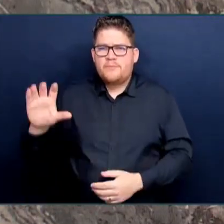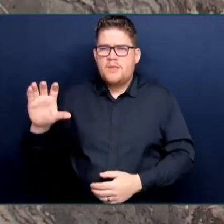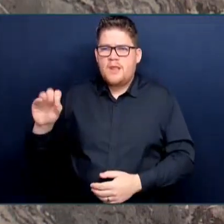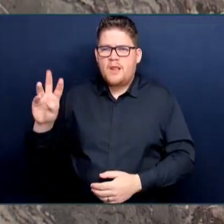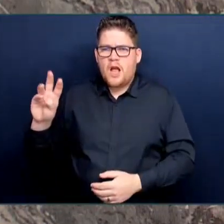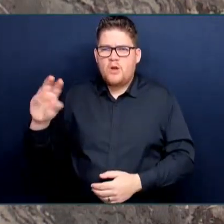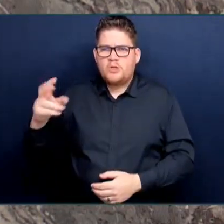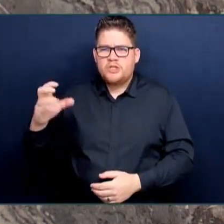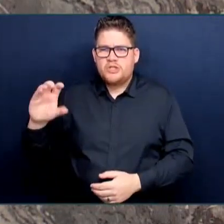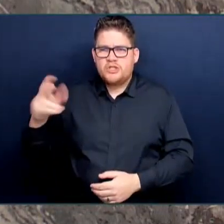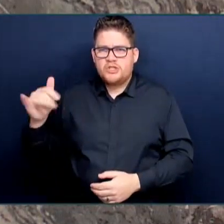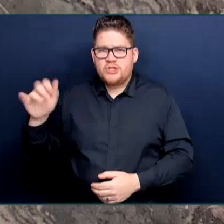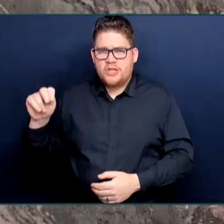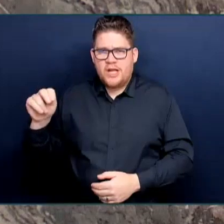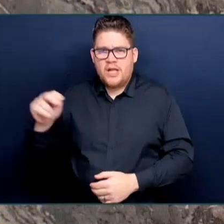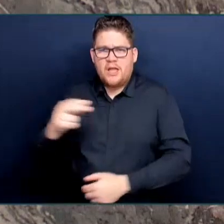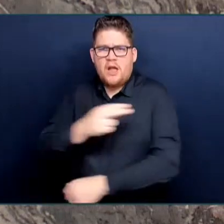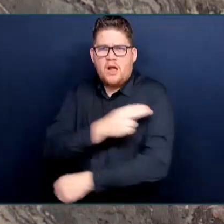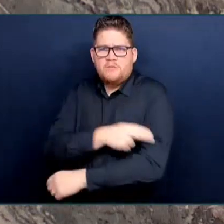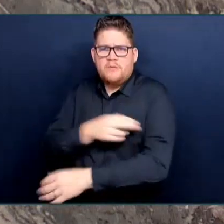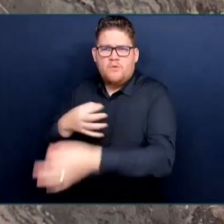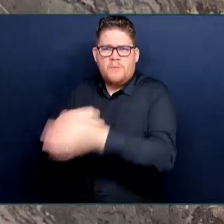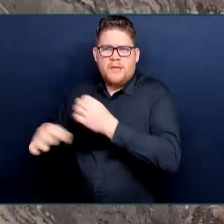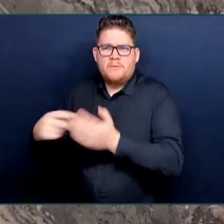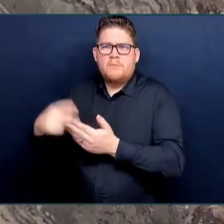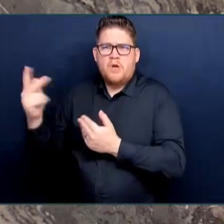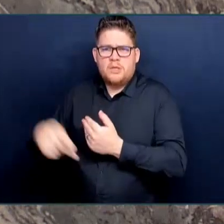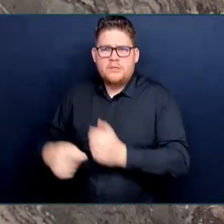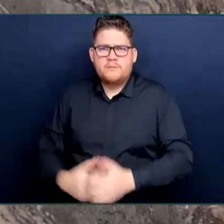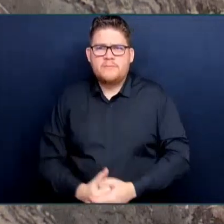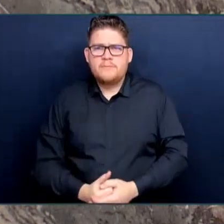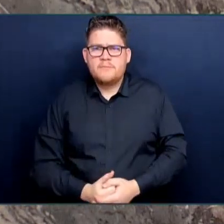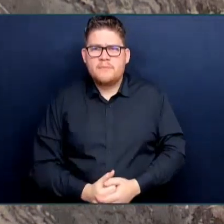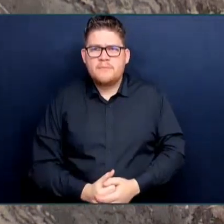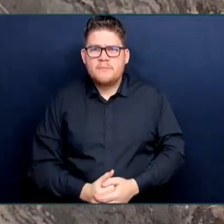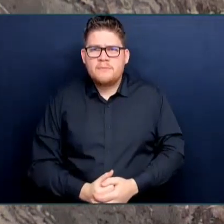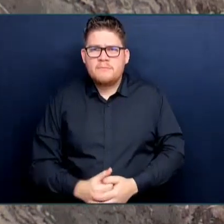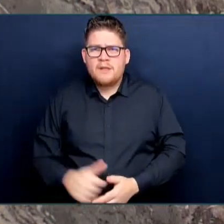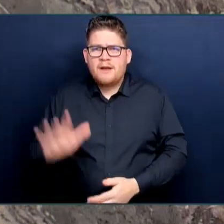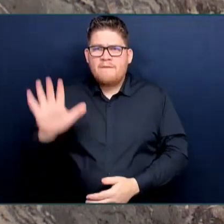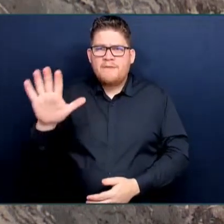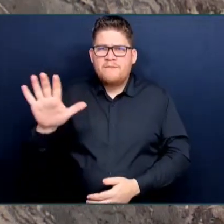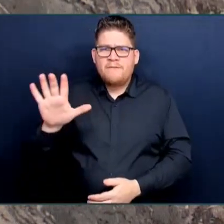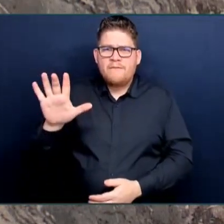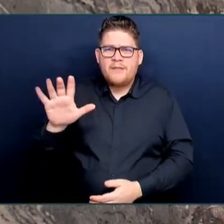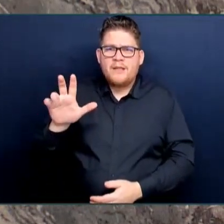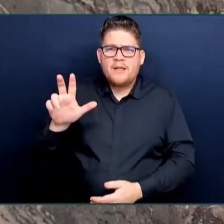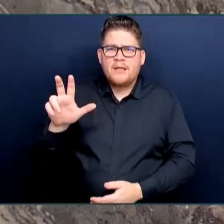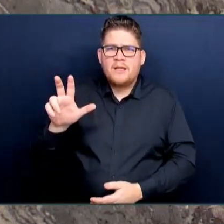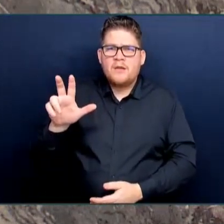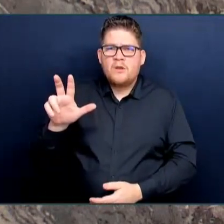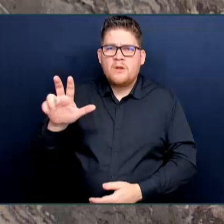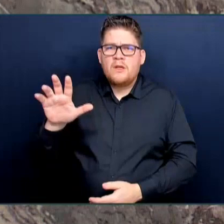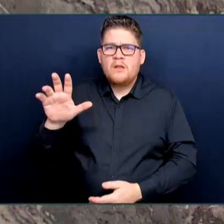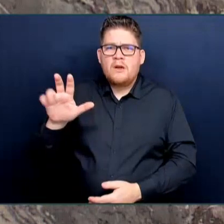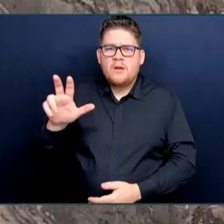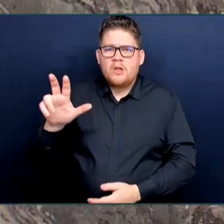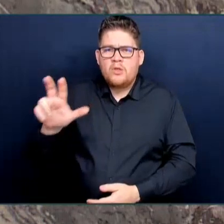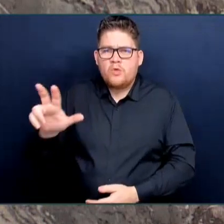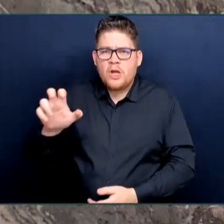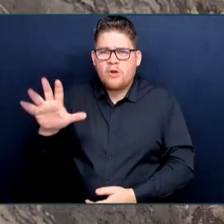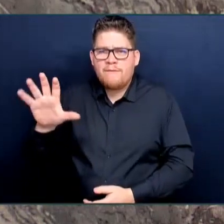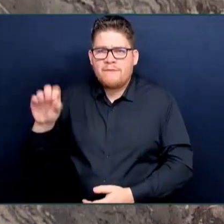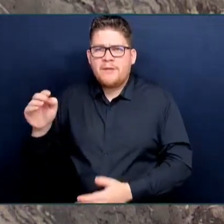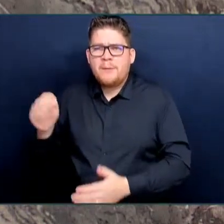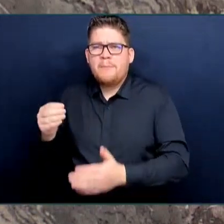$850 million over budget. If you thought that this boondoggle was bad enough, last week we heard the